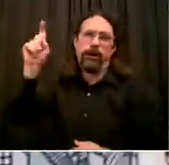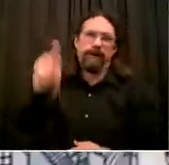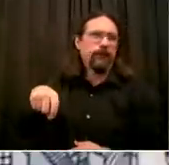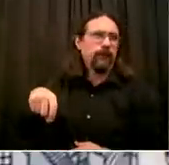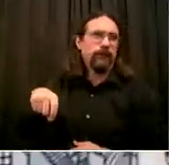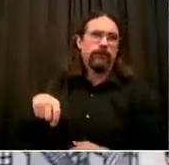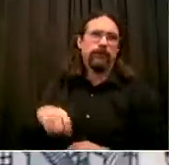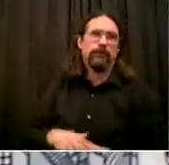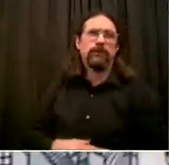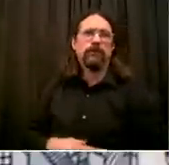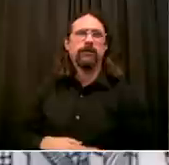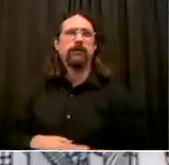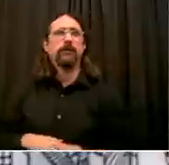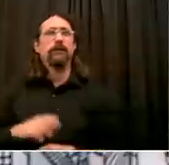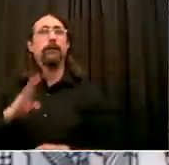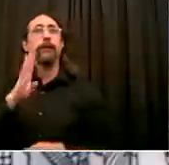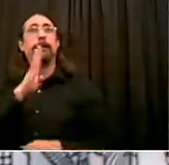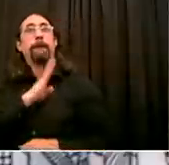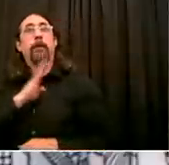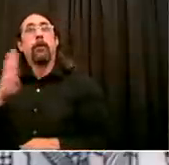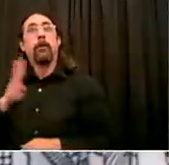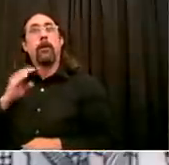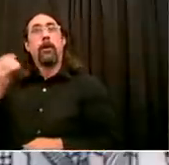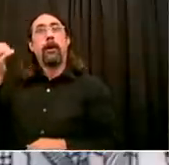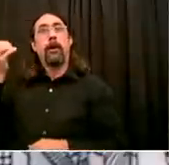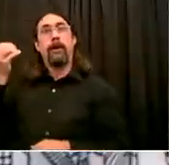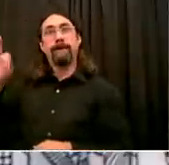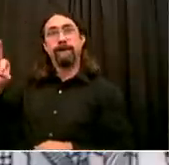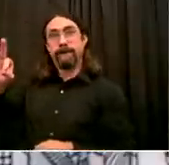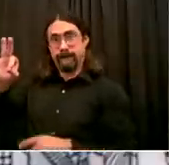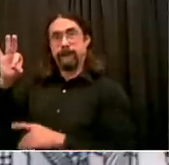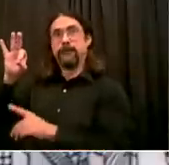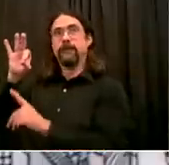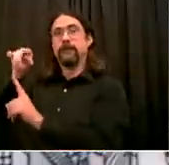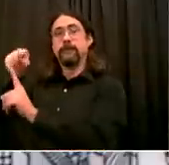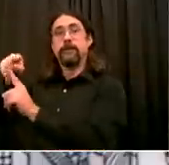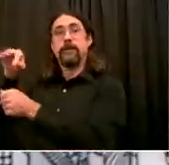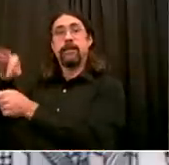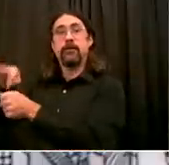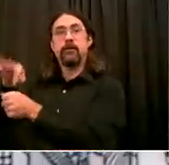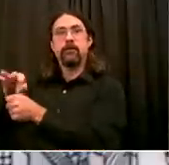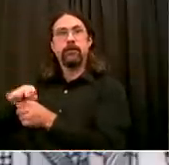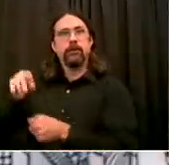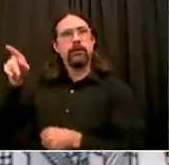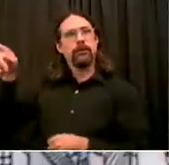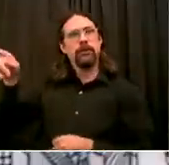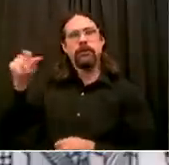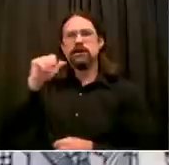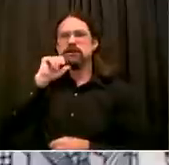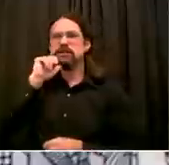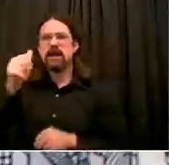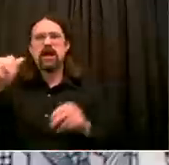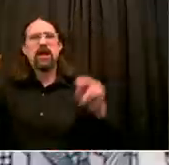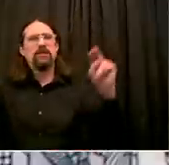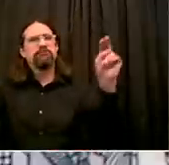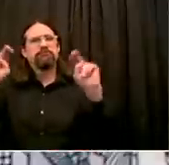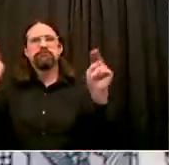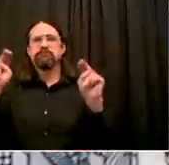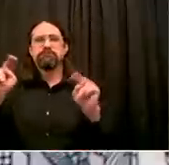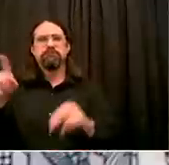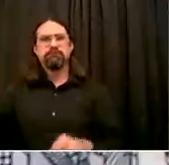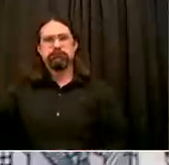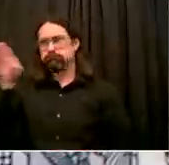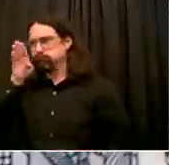Last question for today goes to Katie Hoden from The Wall Street Journal. Hey, good morning, Mr. Mayor. I wanted to ask, I don't